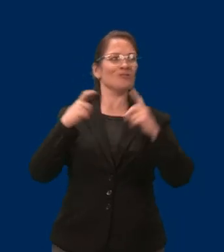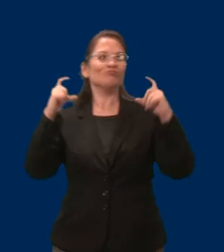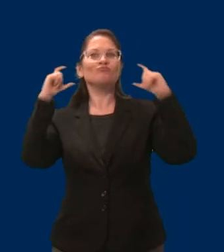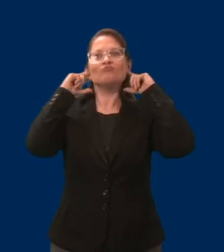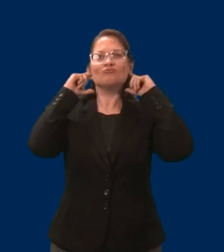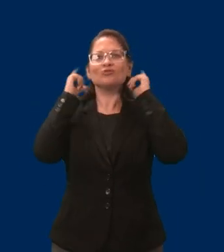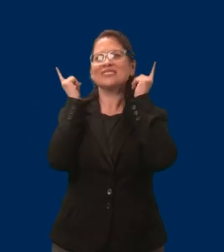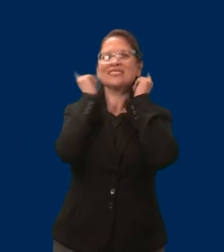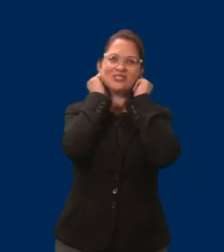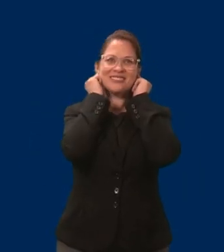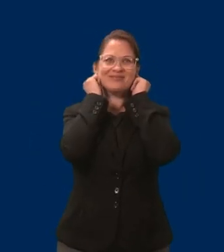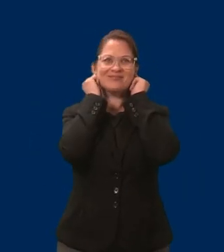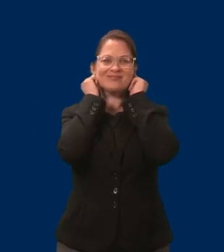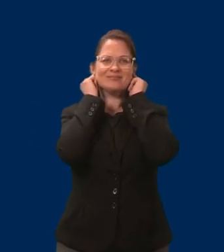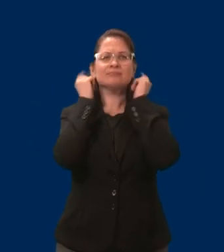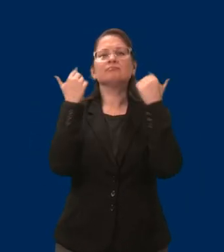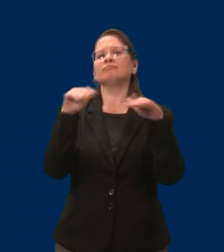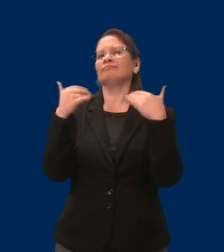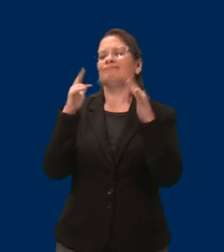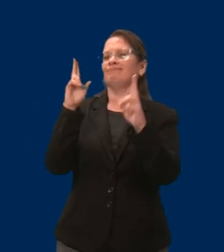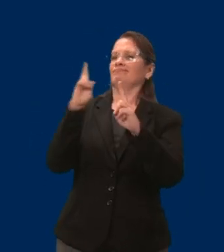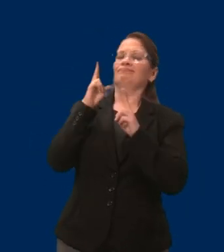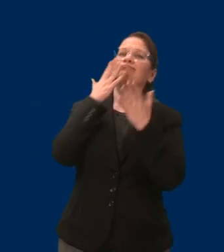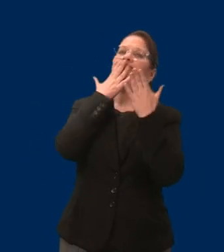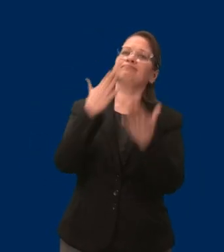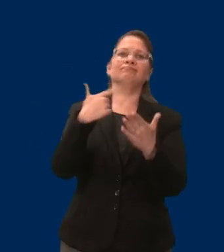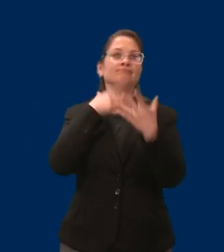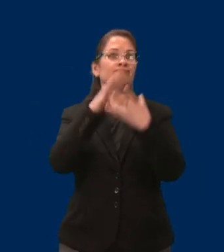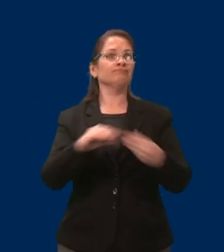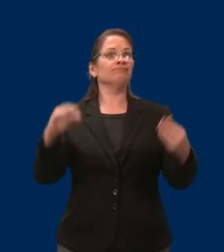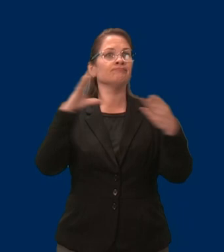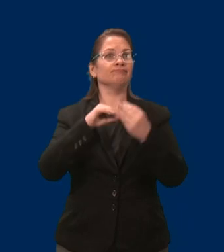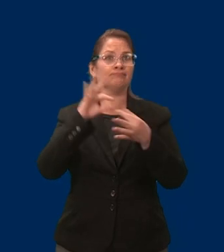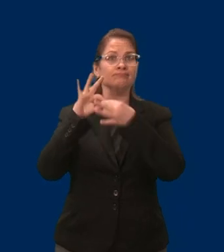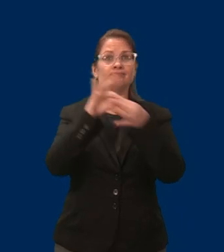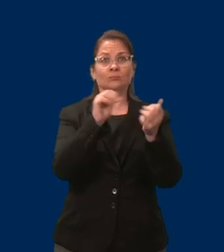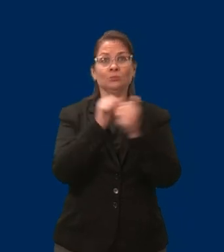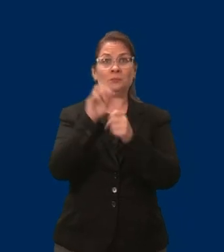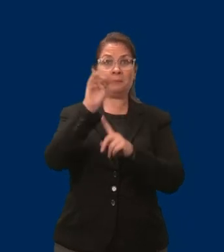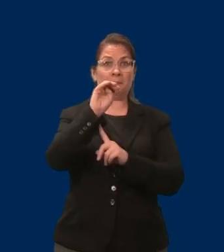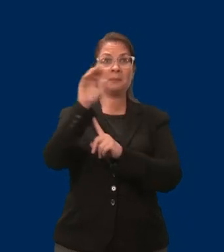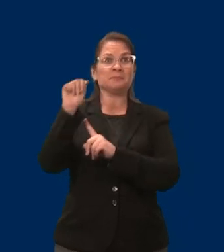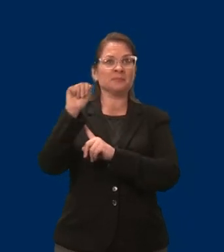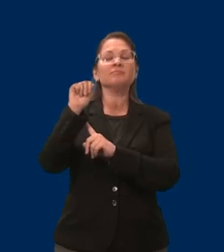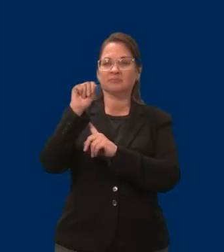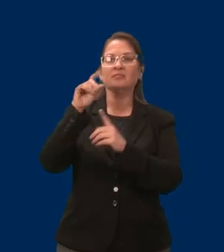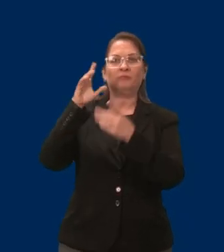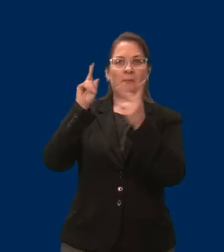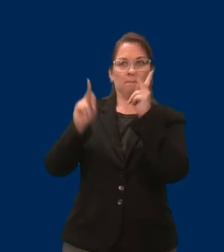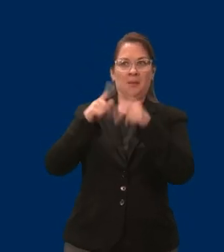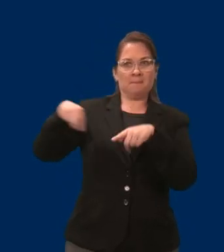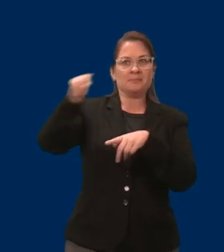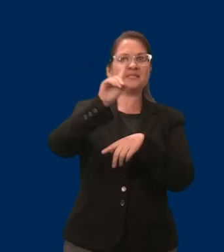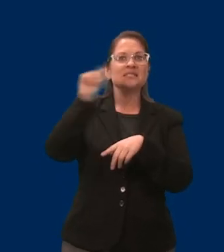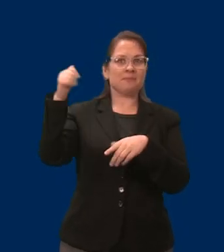be here today to speak about MAEPD, a program that I have been on for 10 years. I was born with a joint and muscle condition